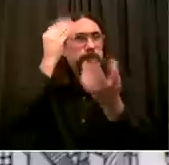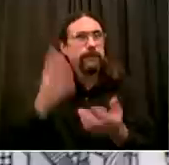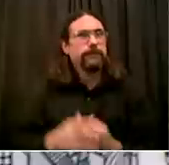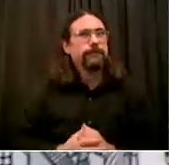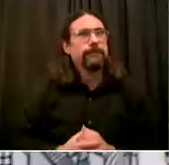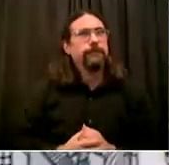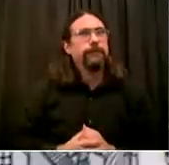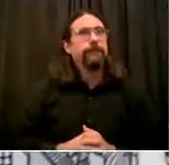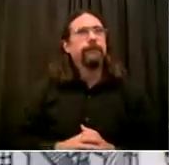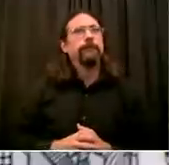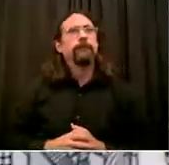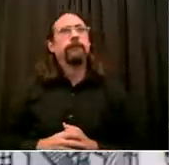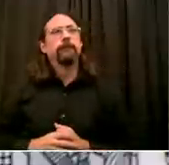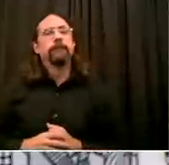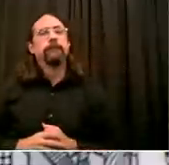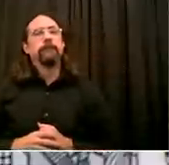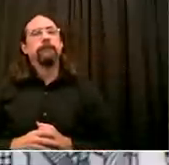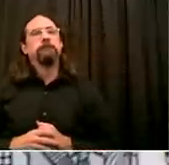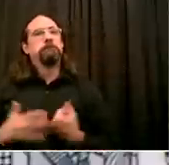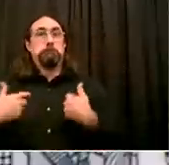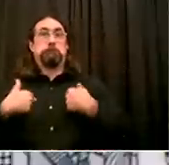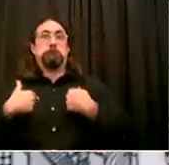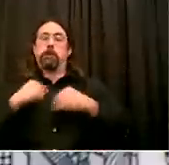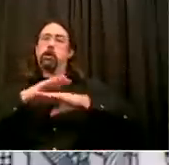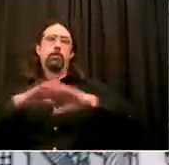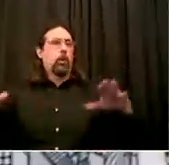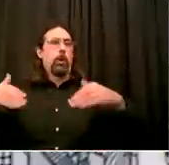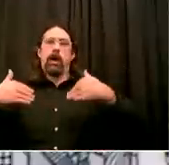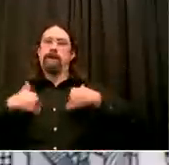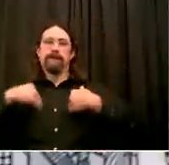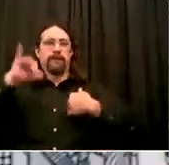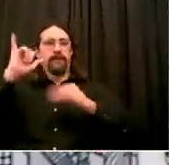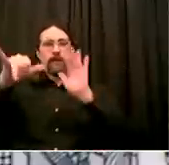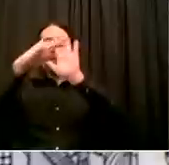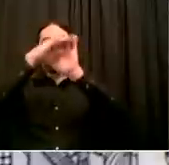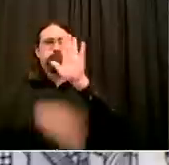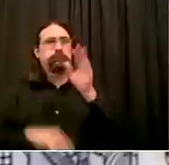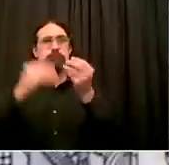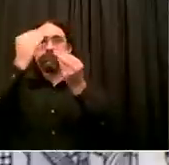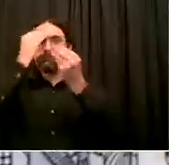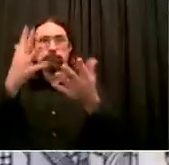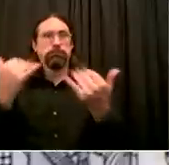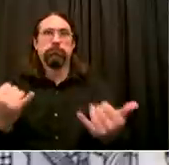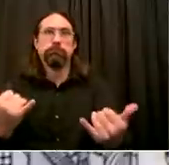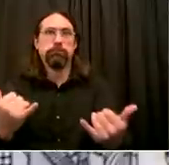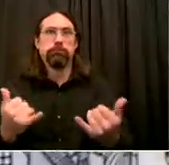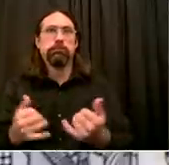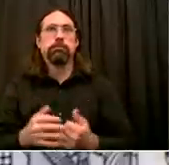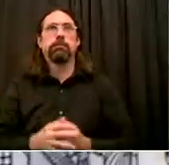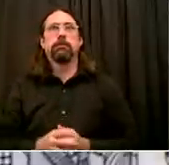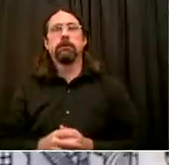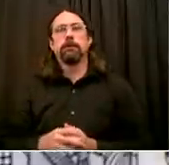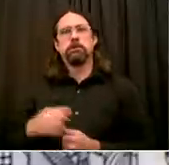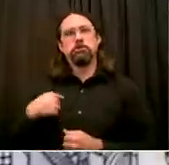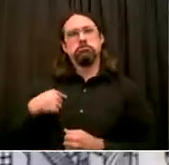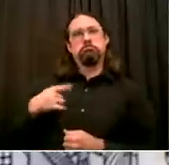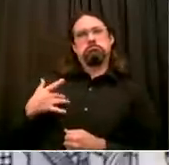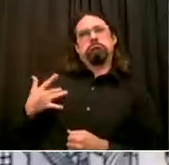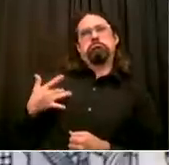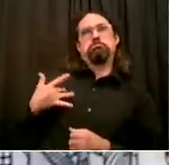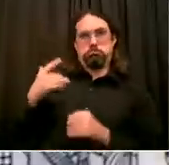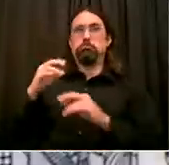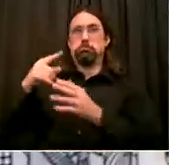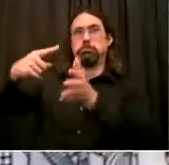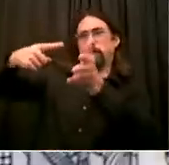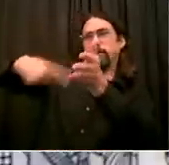now getting to see what's happening. They're going to have a crucial moment coming up in the next few weeks to make a choice of whether they want all remote long-term or